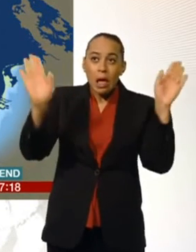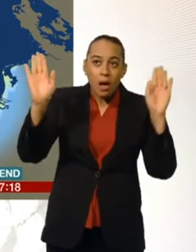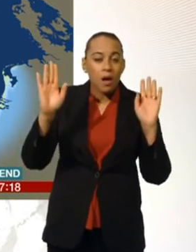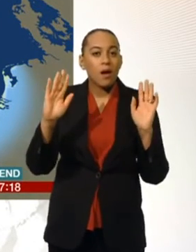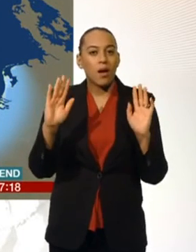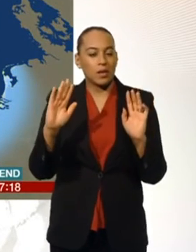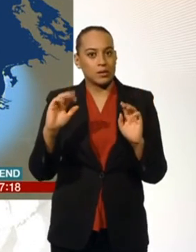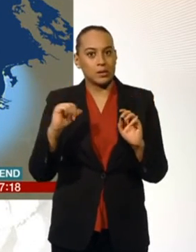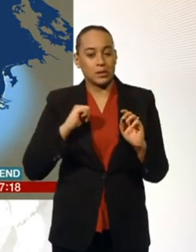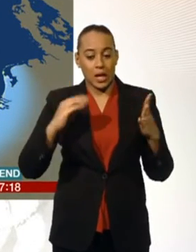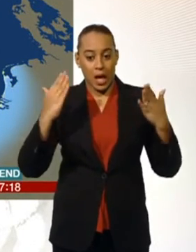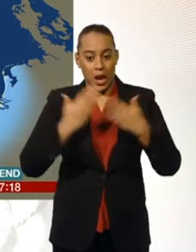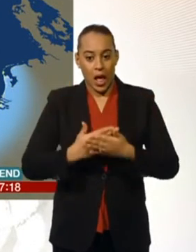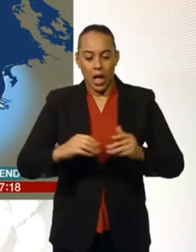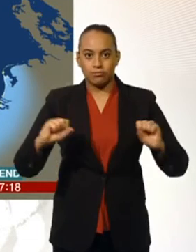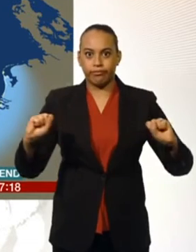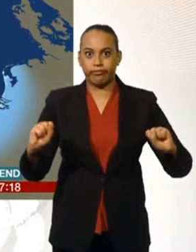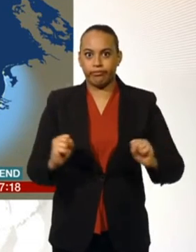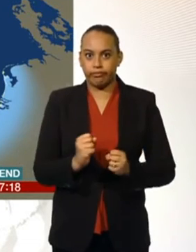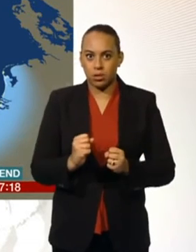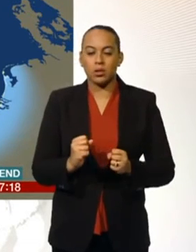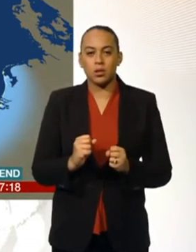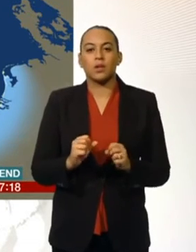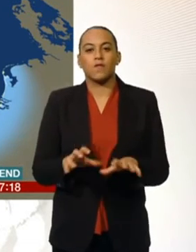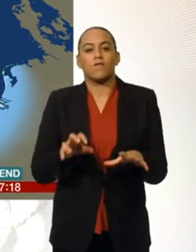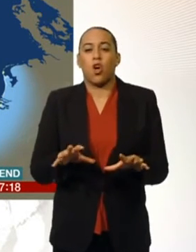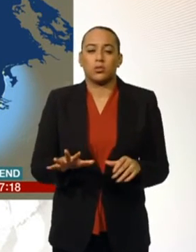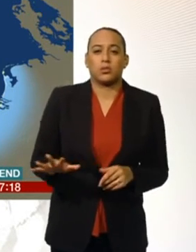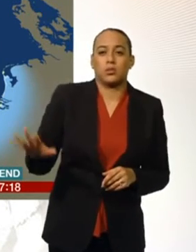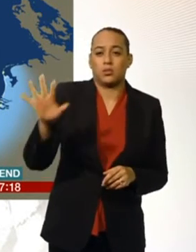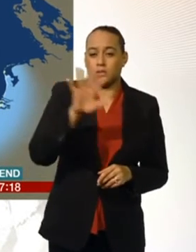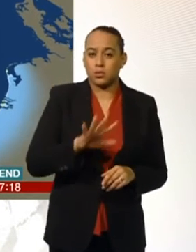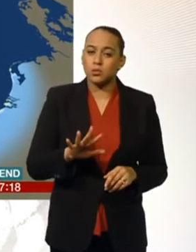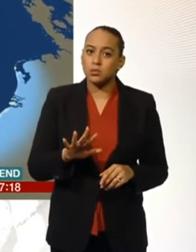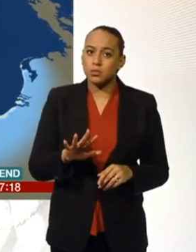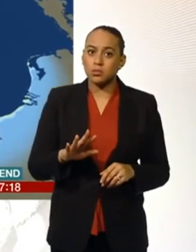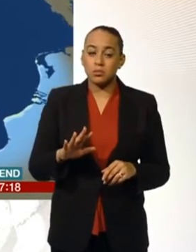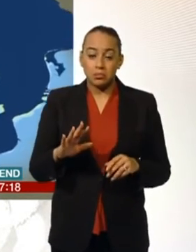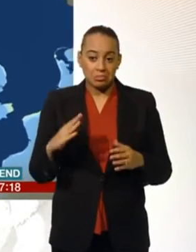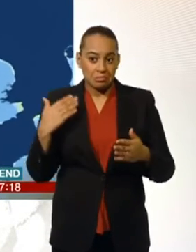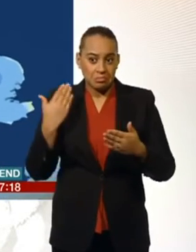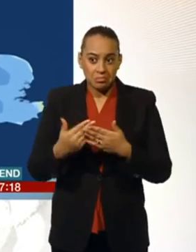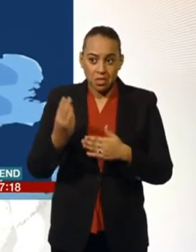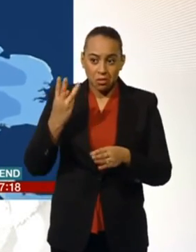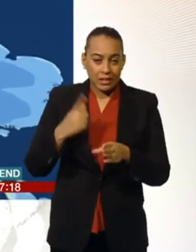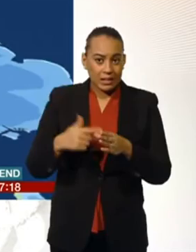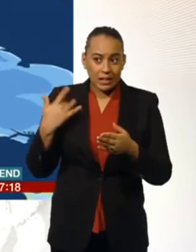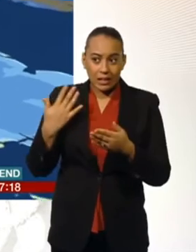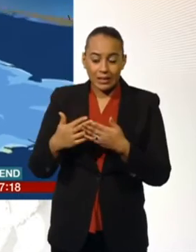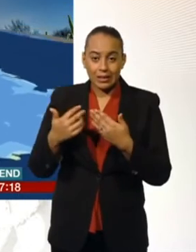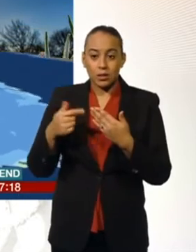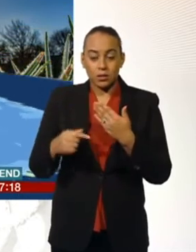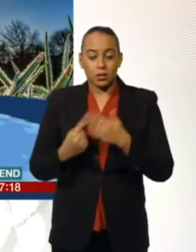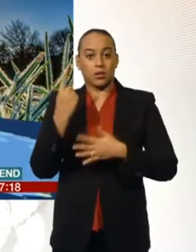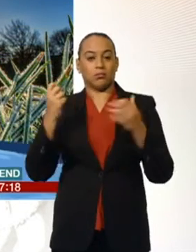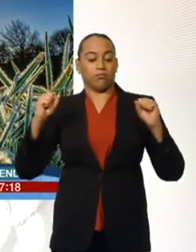just how cold it is by night. Severe frost right across the board. If not the coldest conditions for around three years, we could be going back